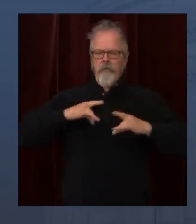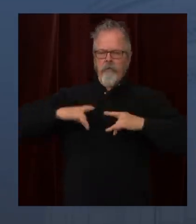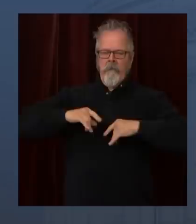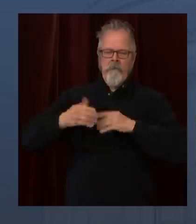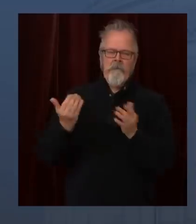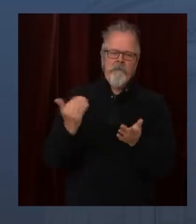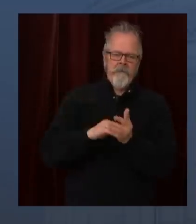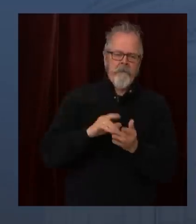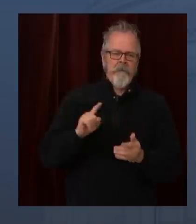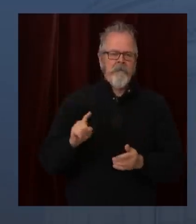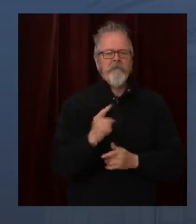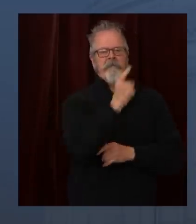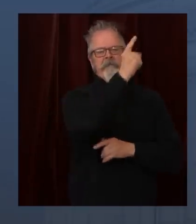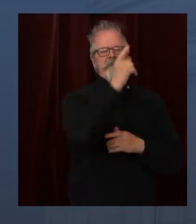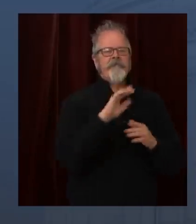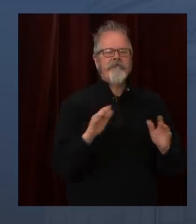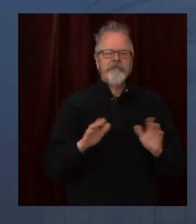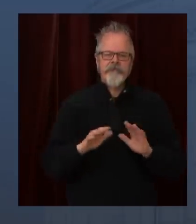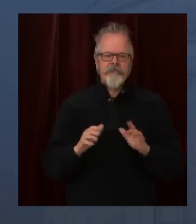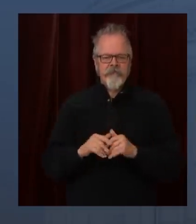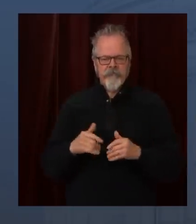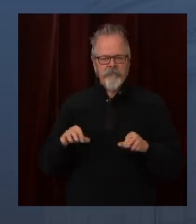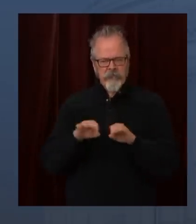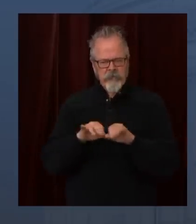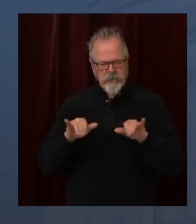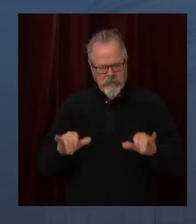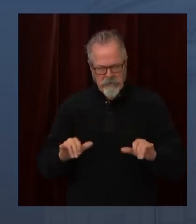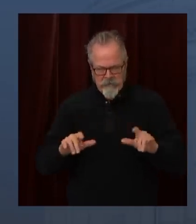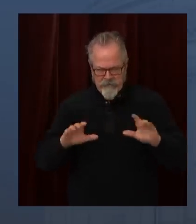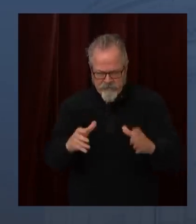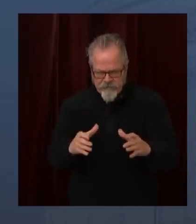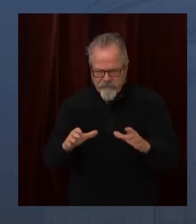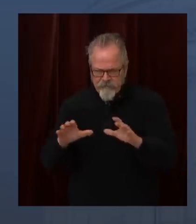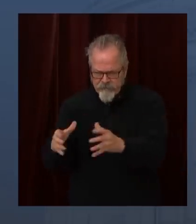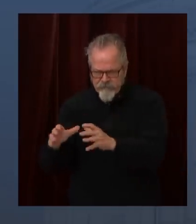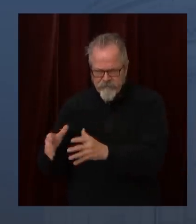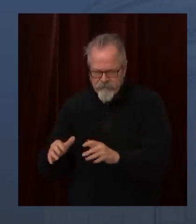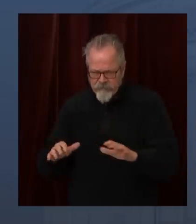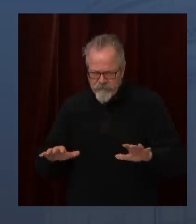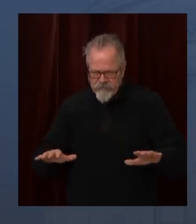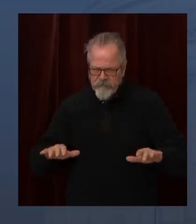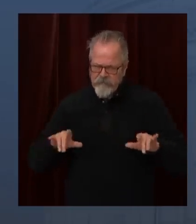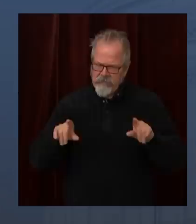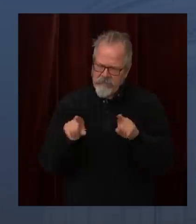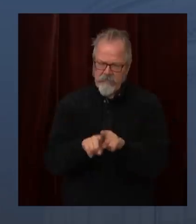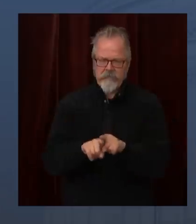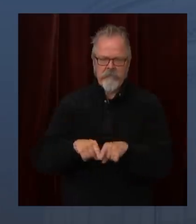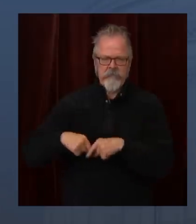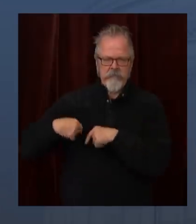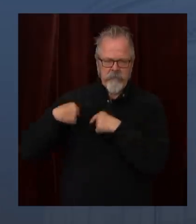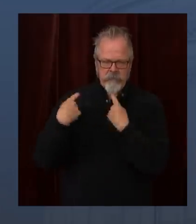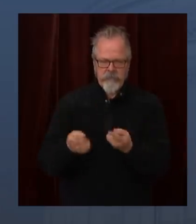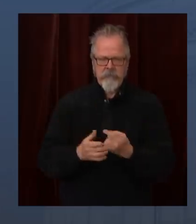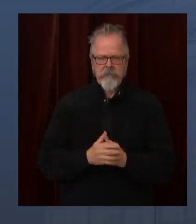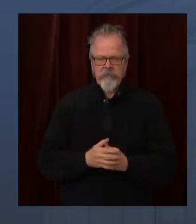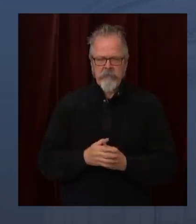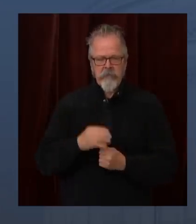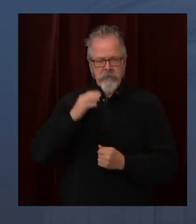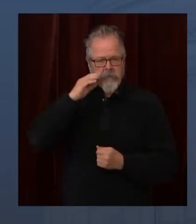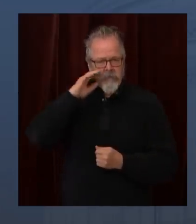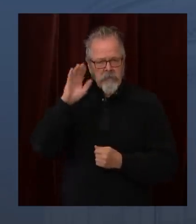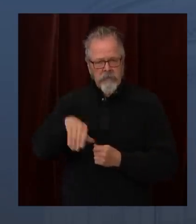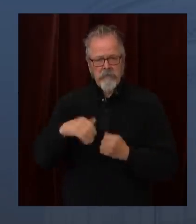it really is important for people not to overload those frequently smaller communities in their restaurants or otherwise.